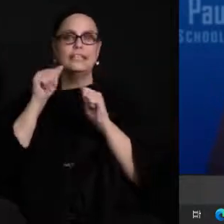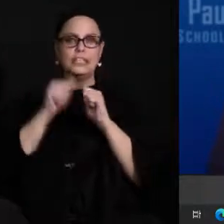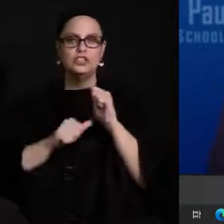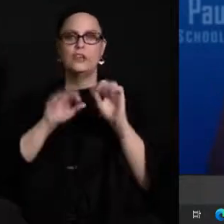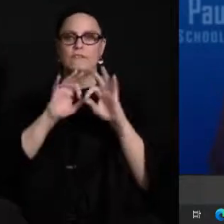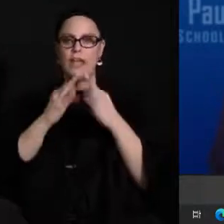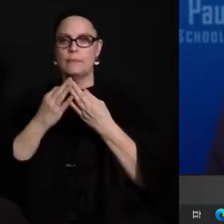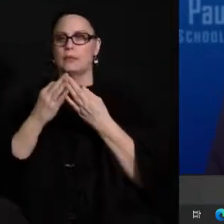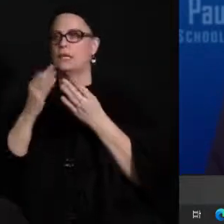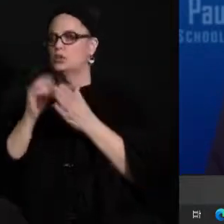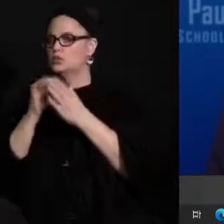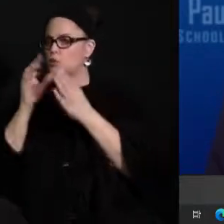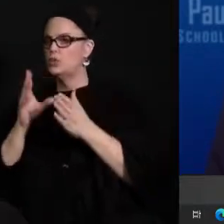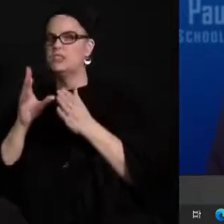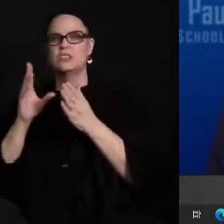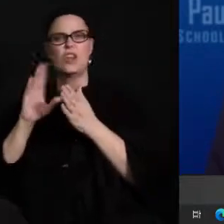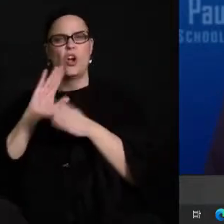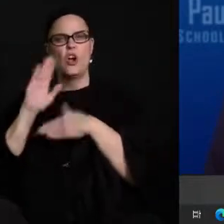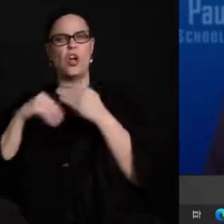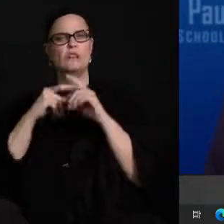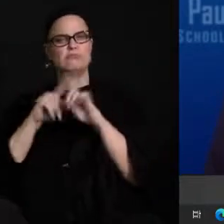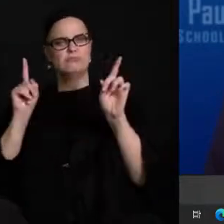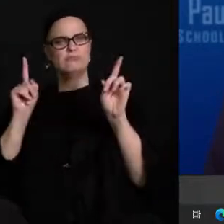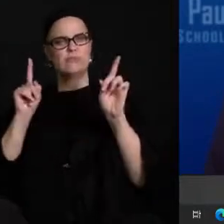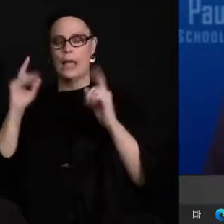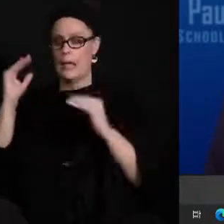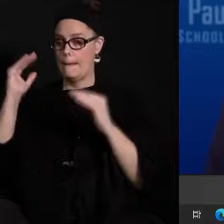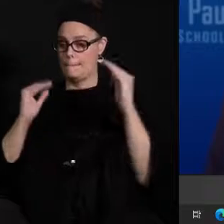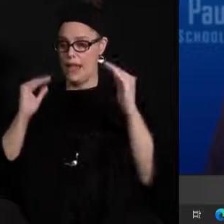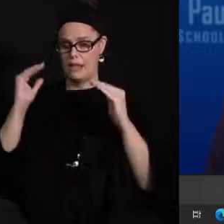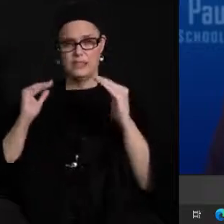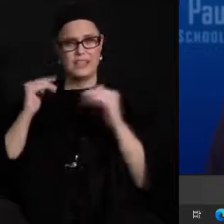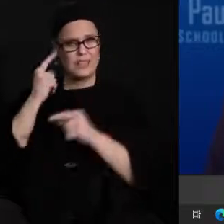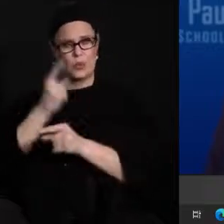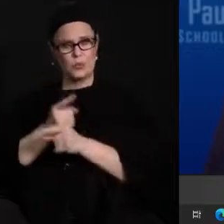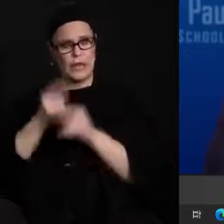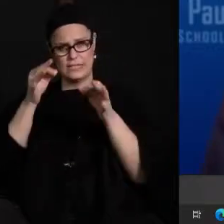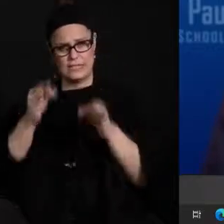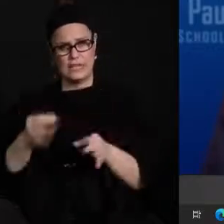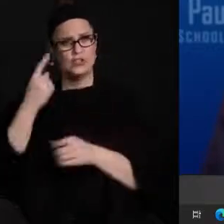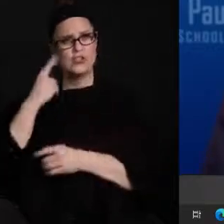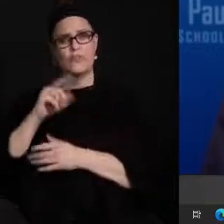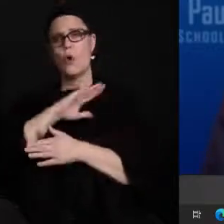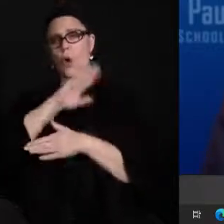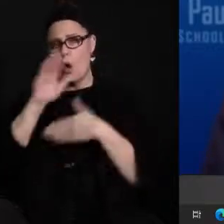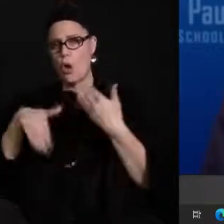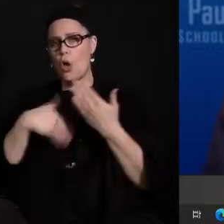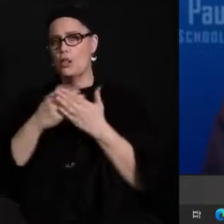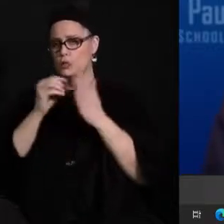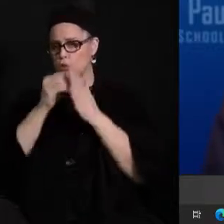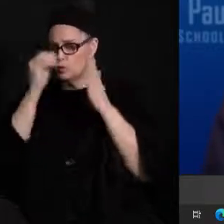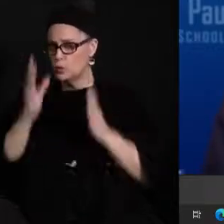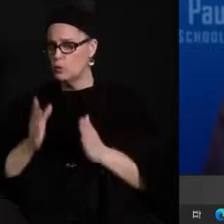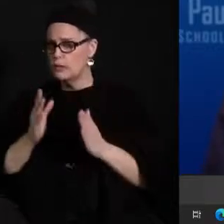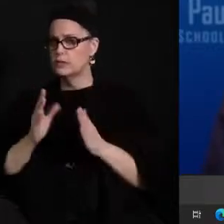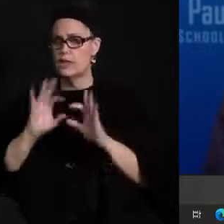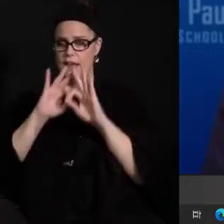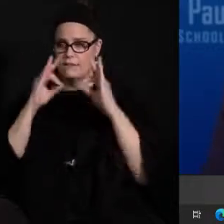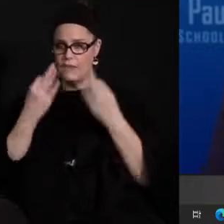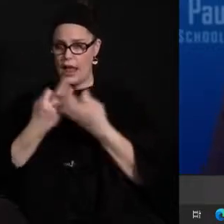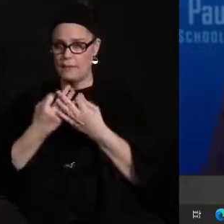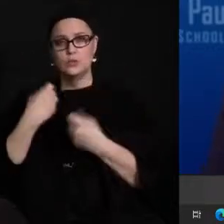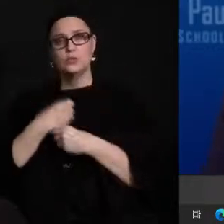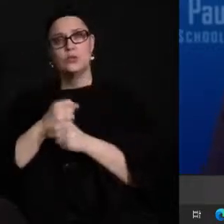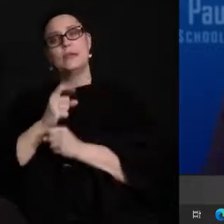families and our staff and balancing uh what the right decisions are for all of our students and our staff and our families and making